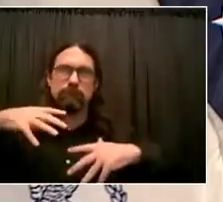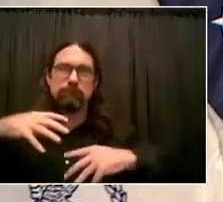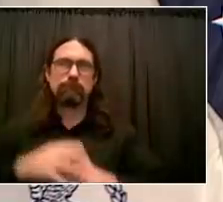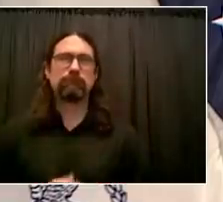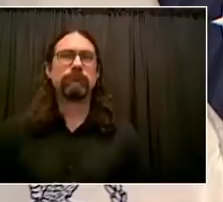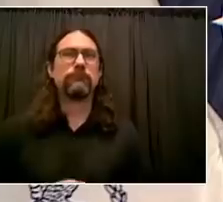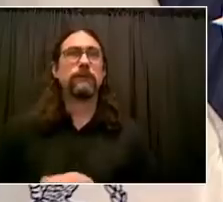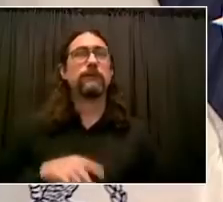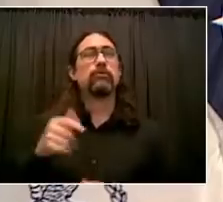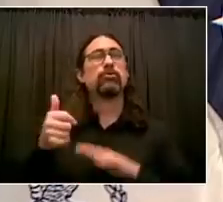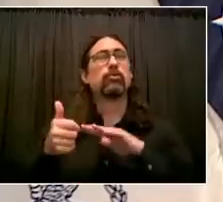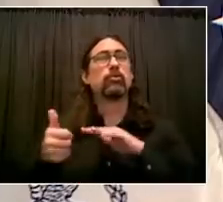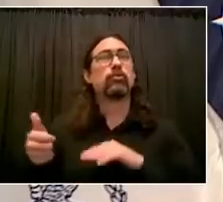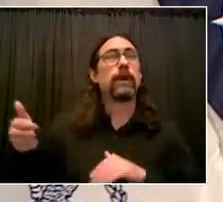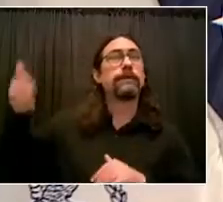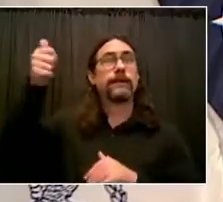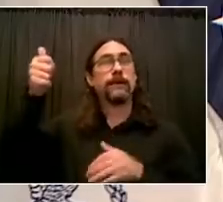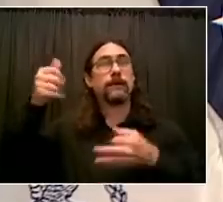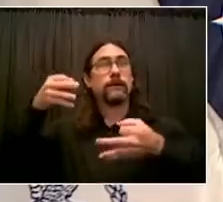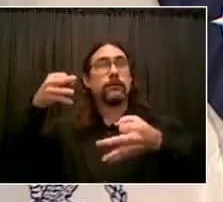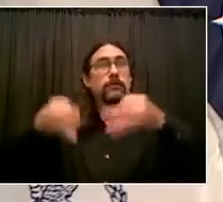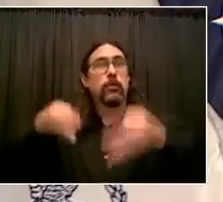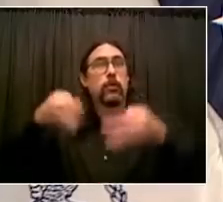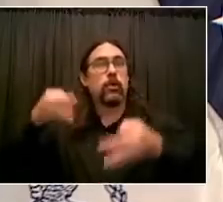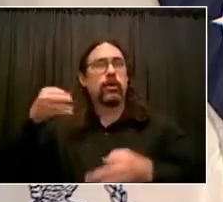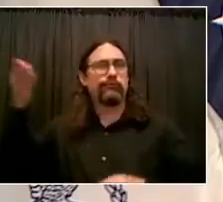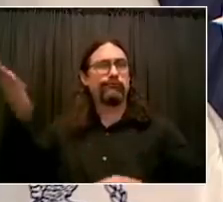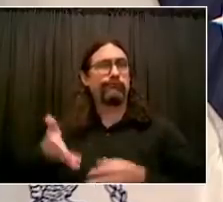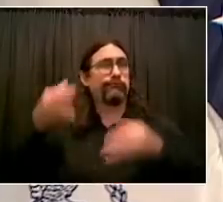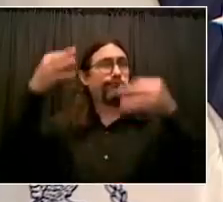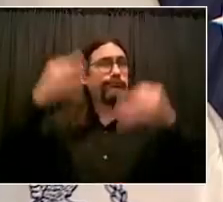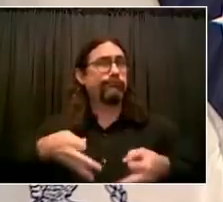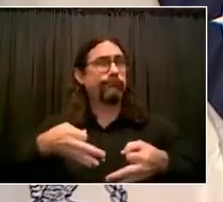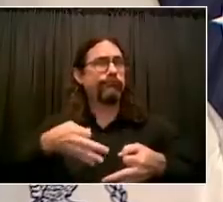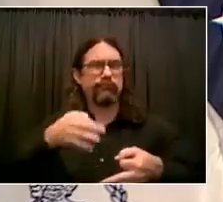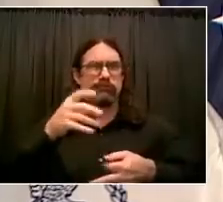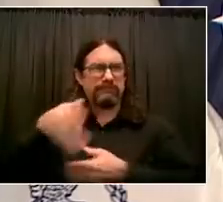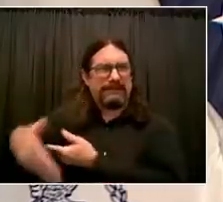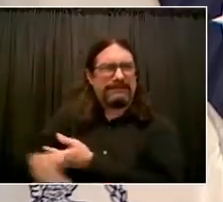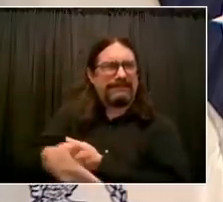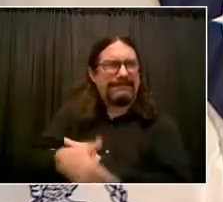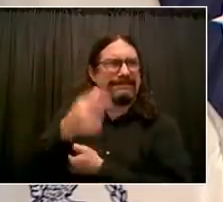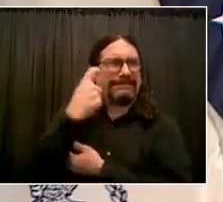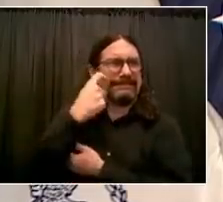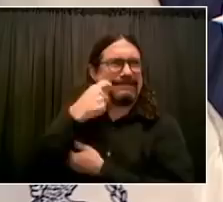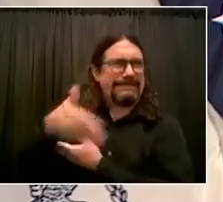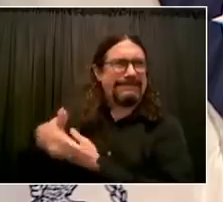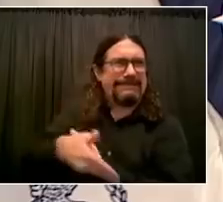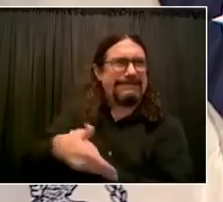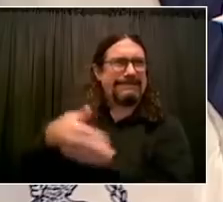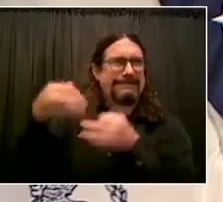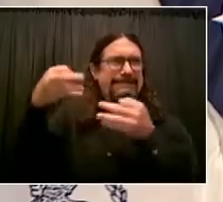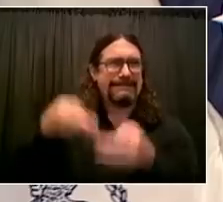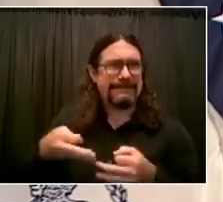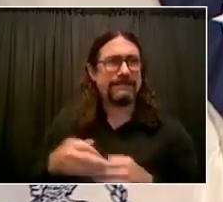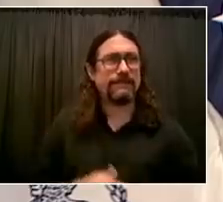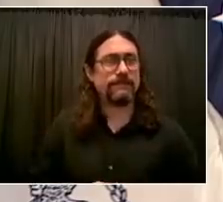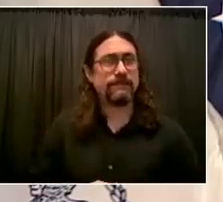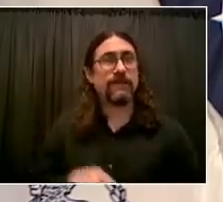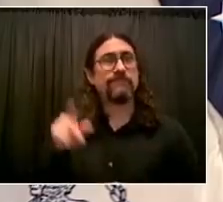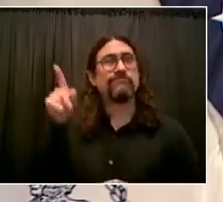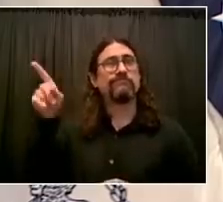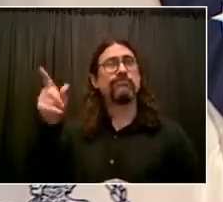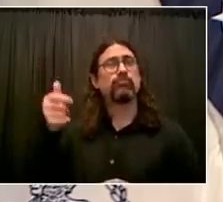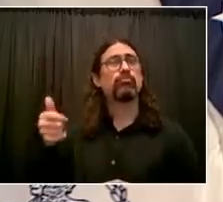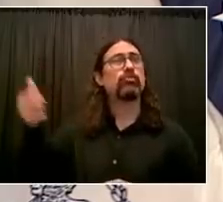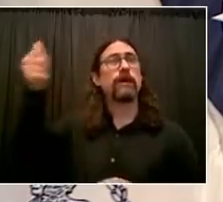and it reflects a supreme court profoundly out of touch with the american mainstream and more